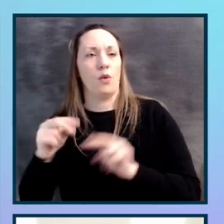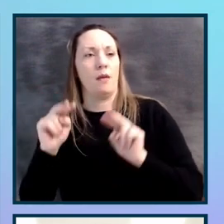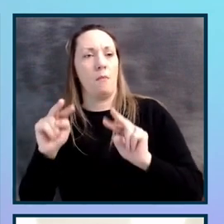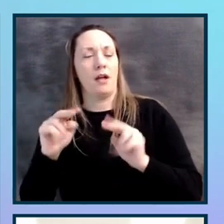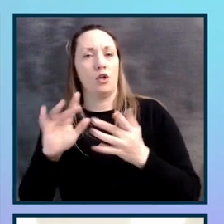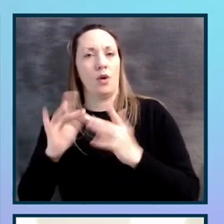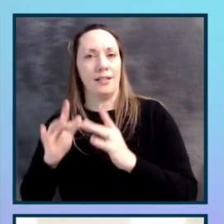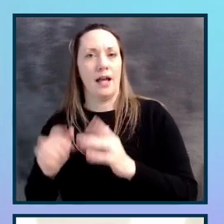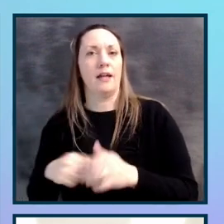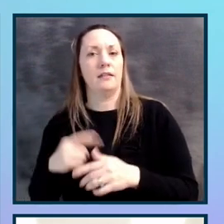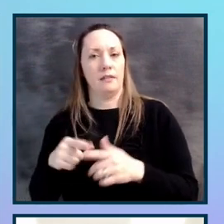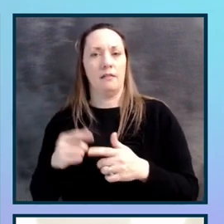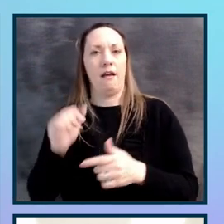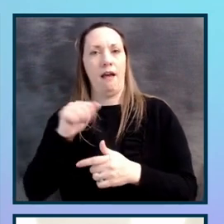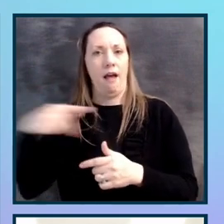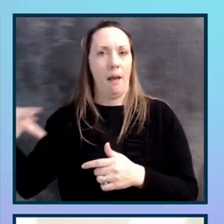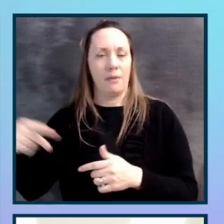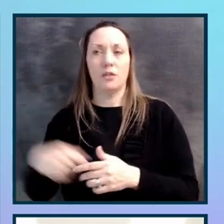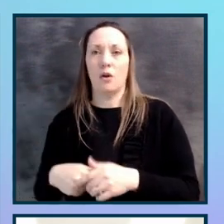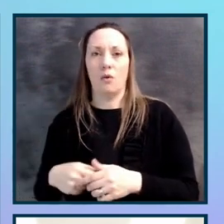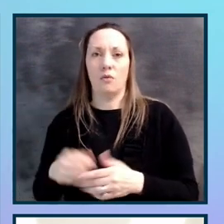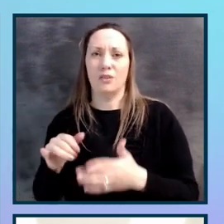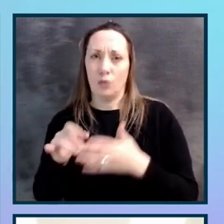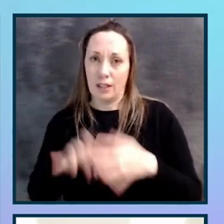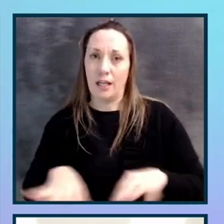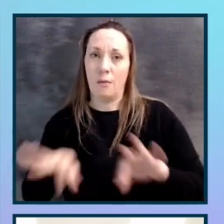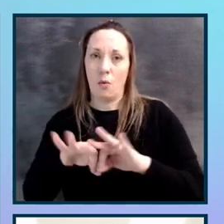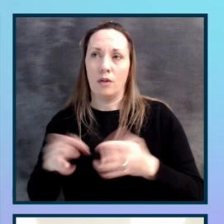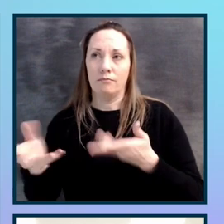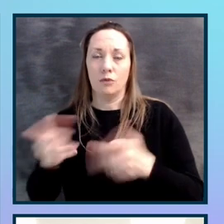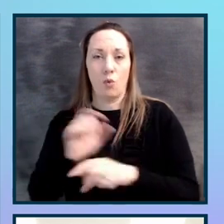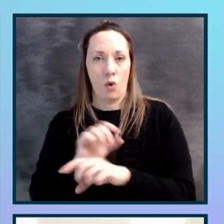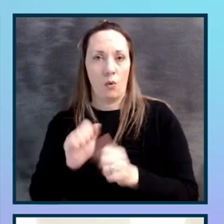accessibility issues. So it's really important to work with them.